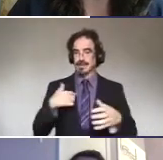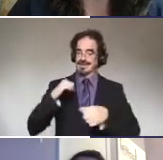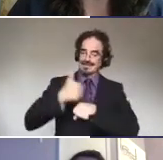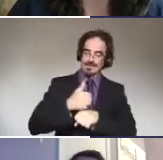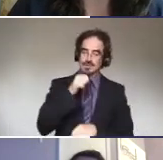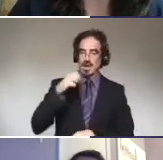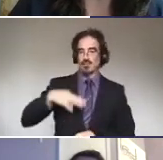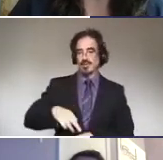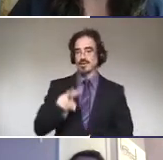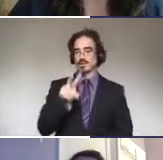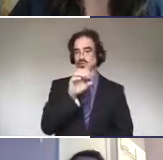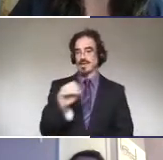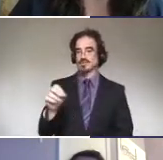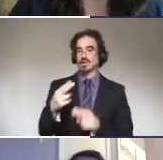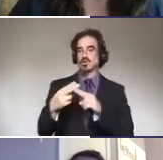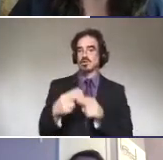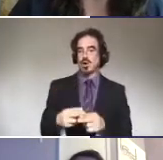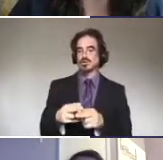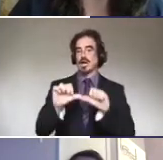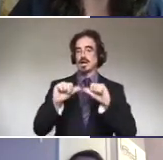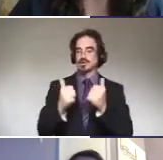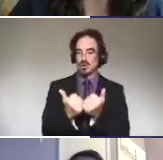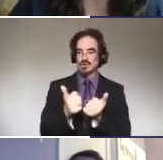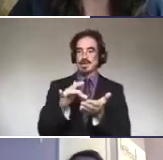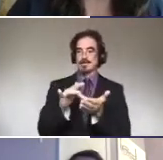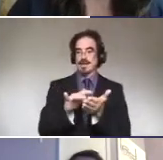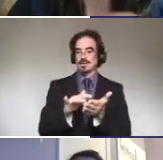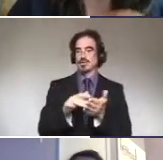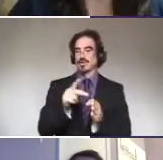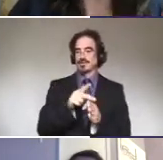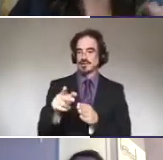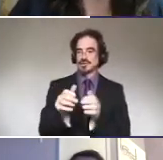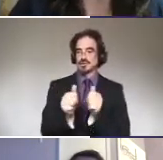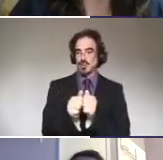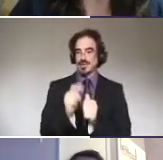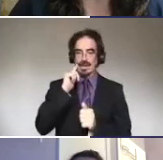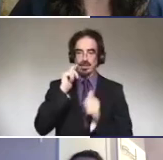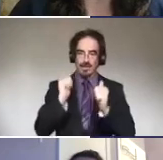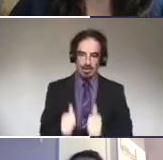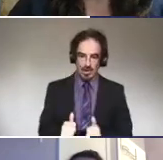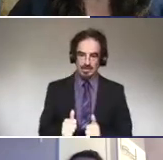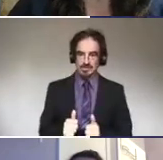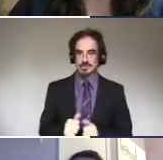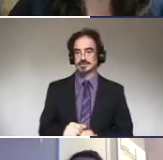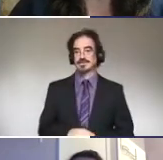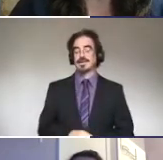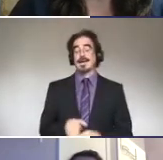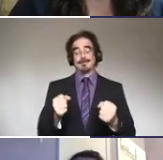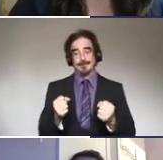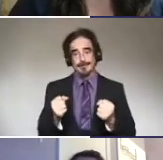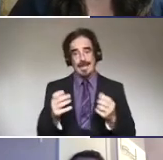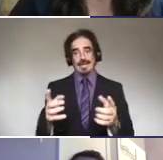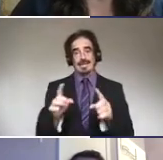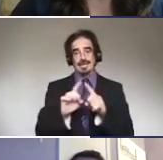2000 called the Association of Medical Professionals with Hearing Losses. Lots of different medical professionals, um, in there.